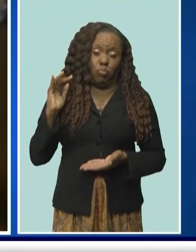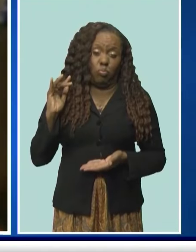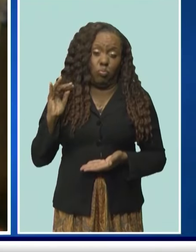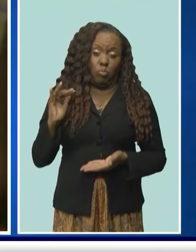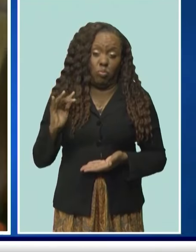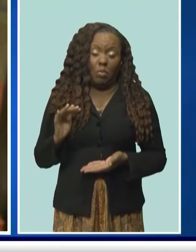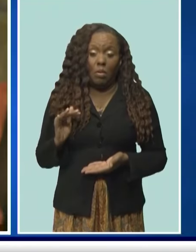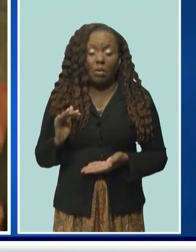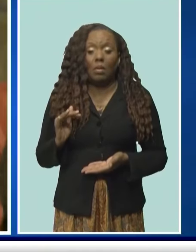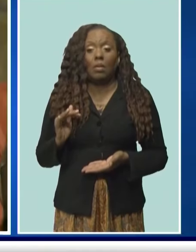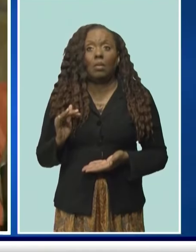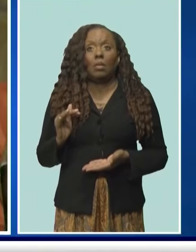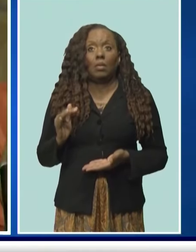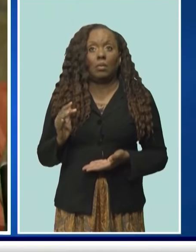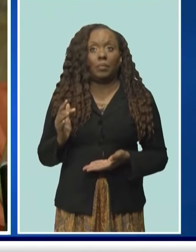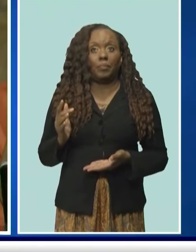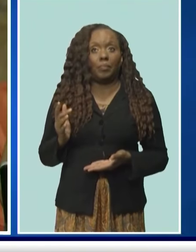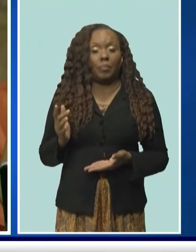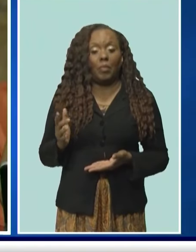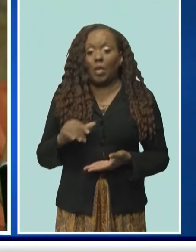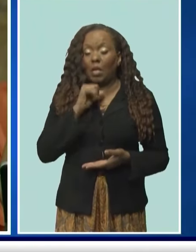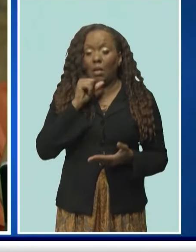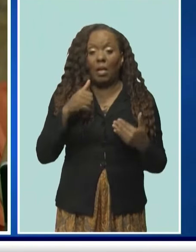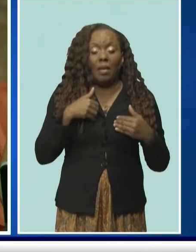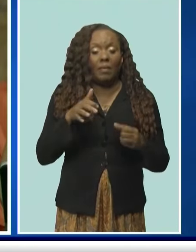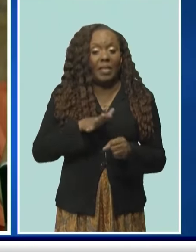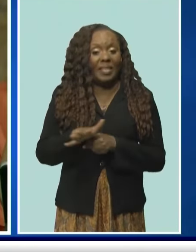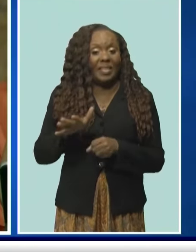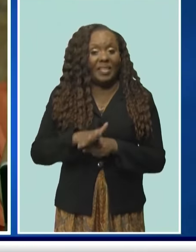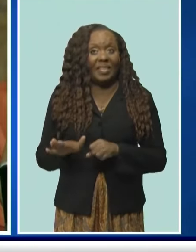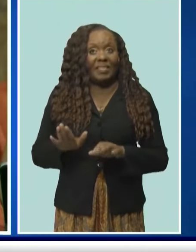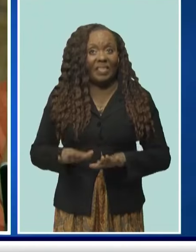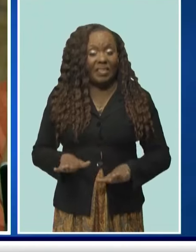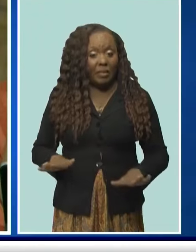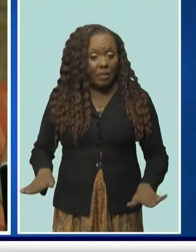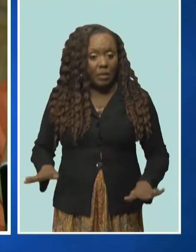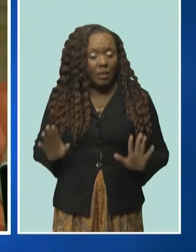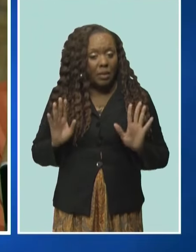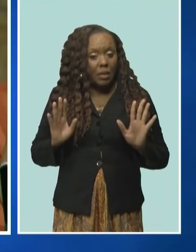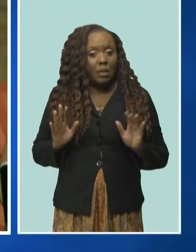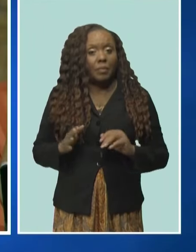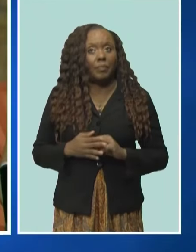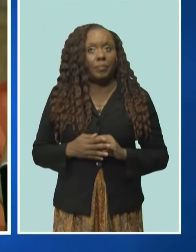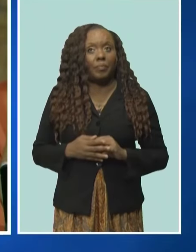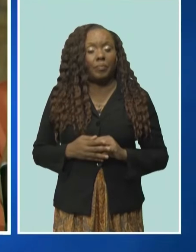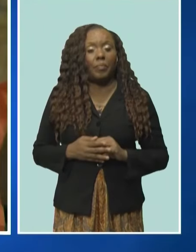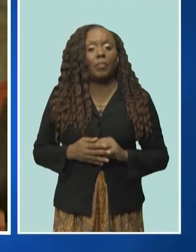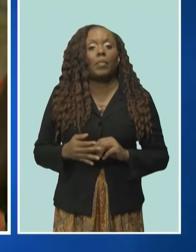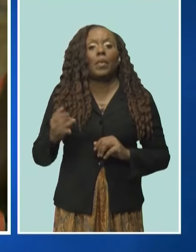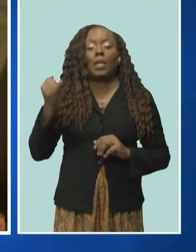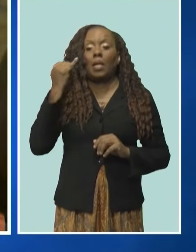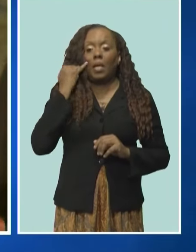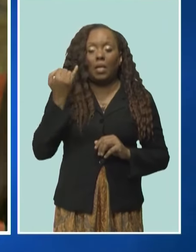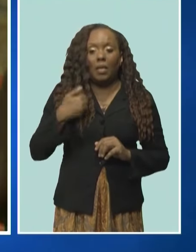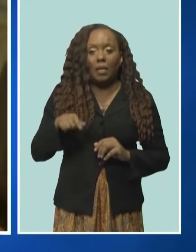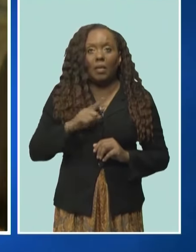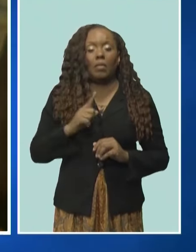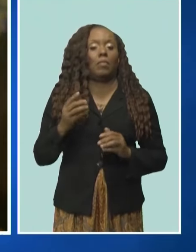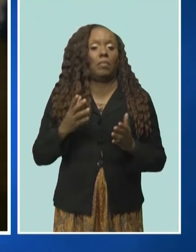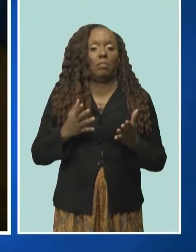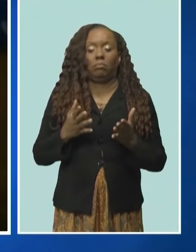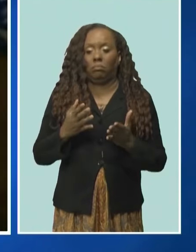because we just don't have enough children. Okay. So that if we end up spending more money on